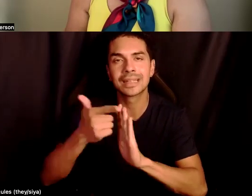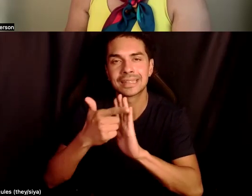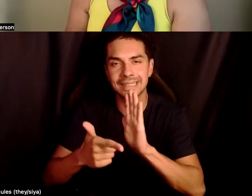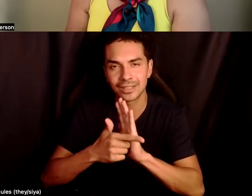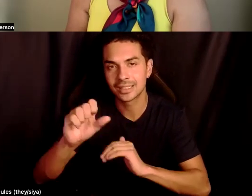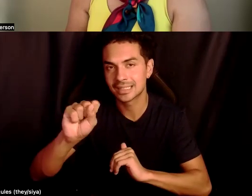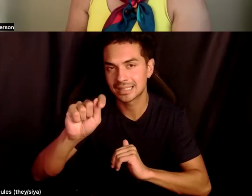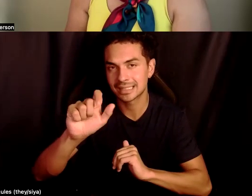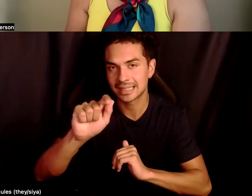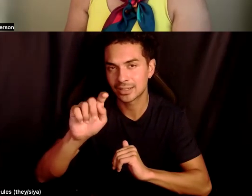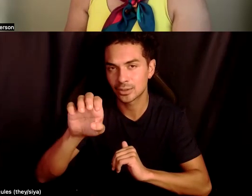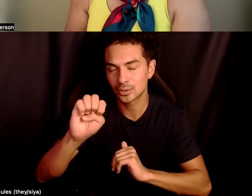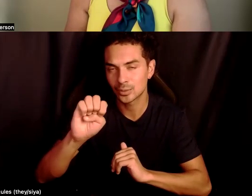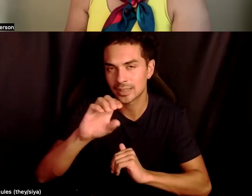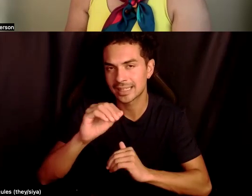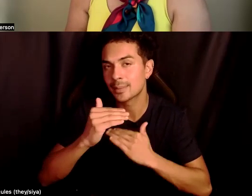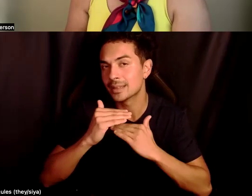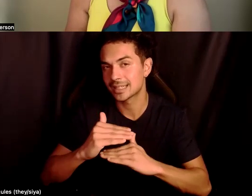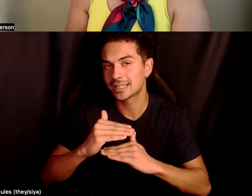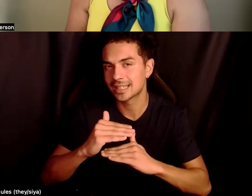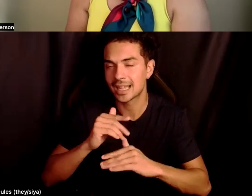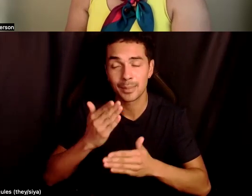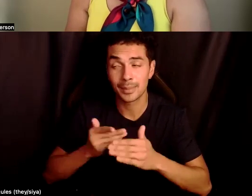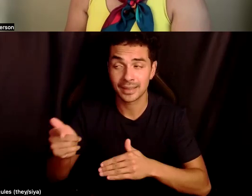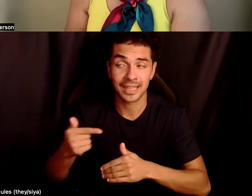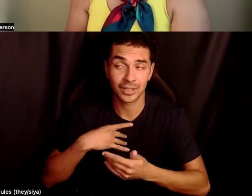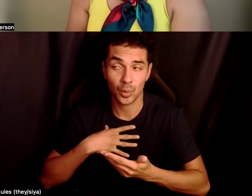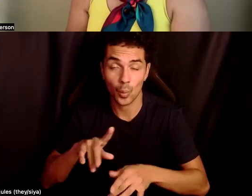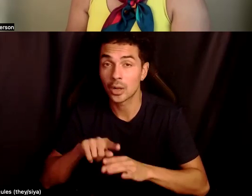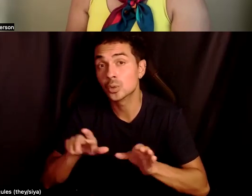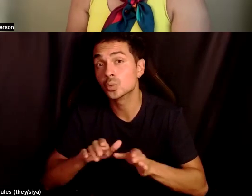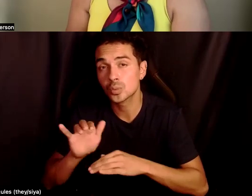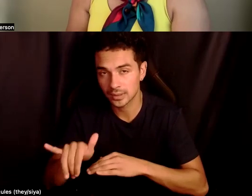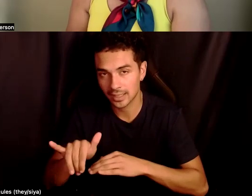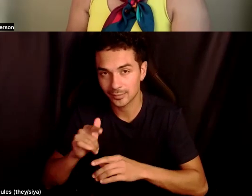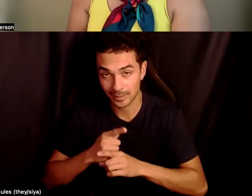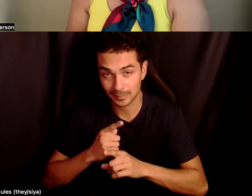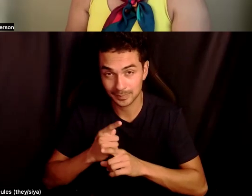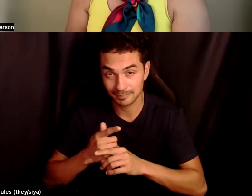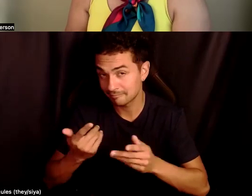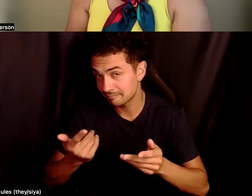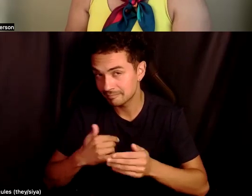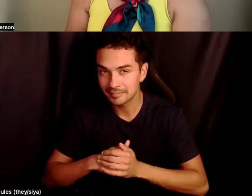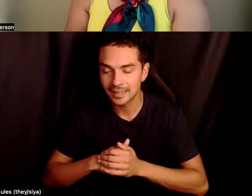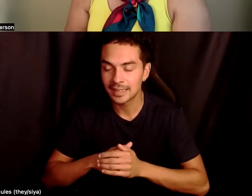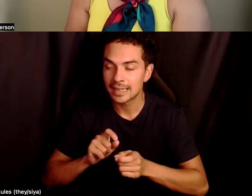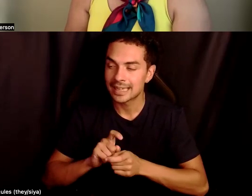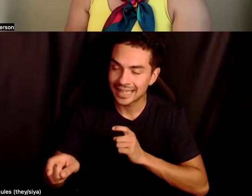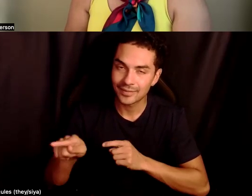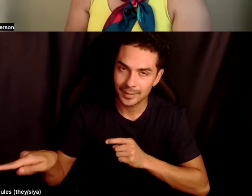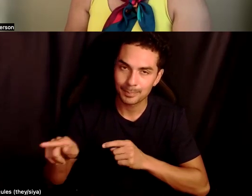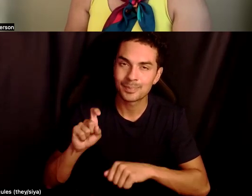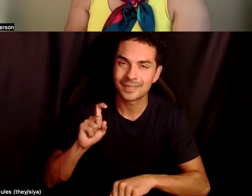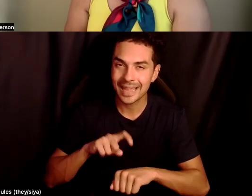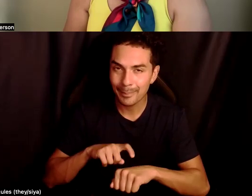and statute of limitations, but maybe that's not the route they would like to take. So really, um, giving them all, giving them the